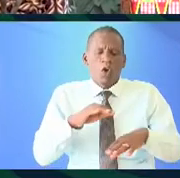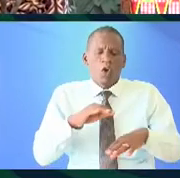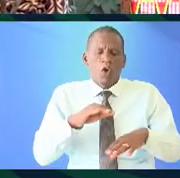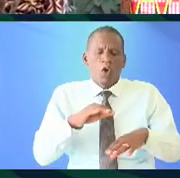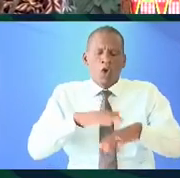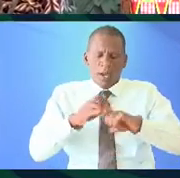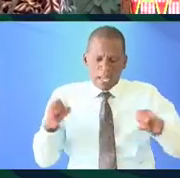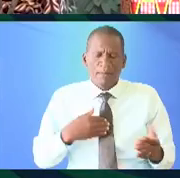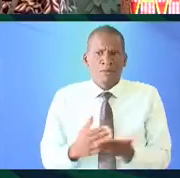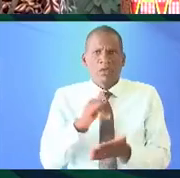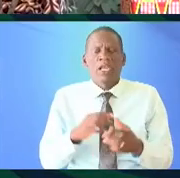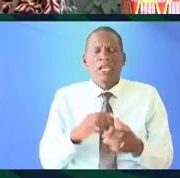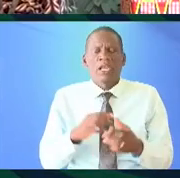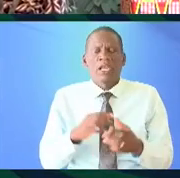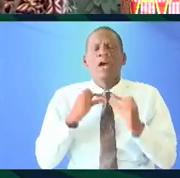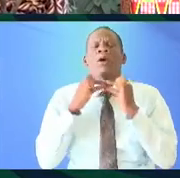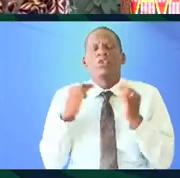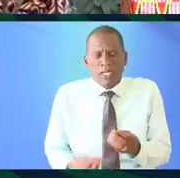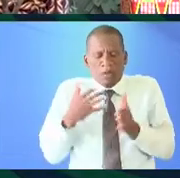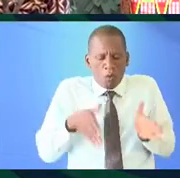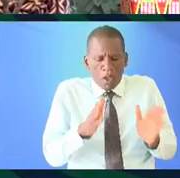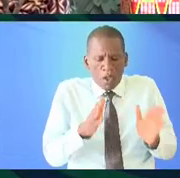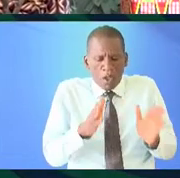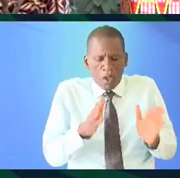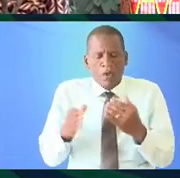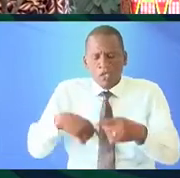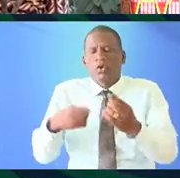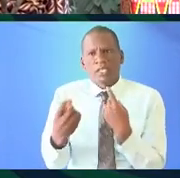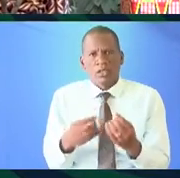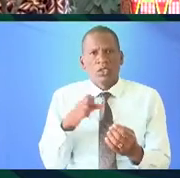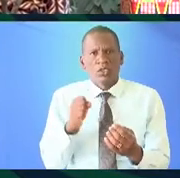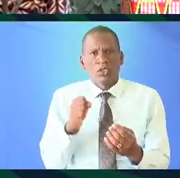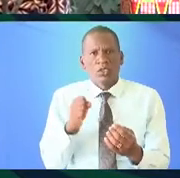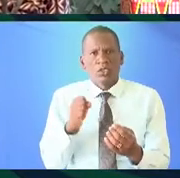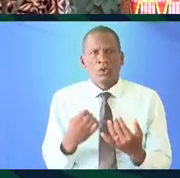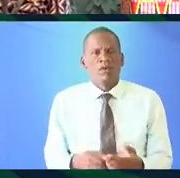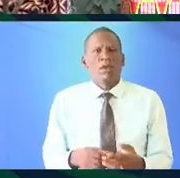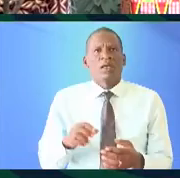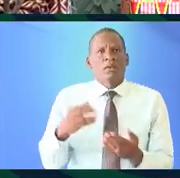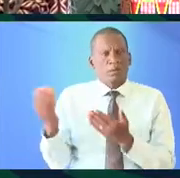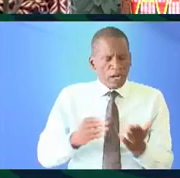those of you who are online I'm sure our hosts will find ways of keeping these conversations going so